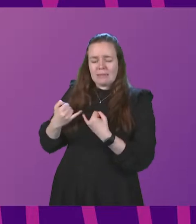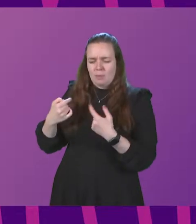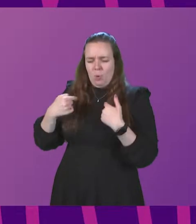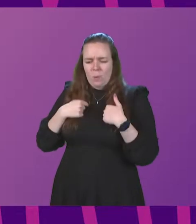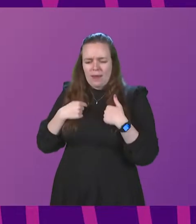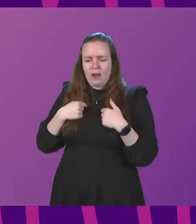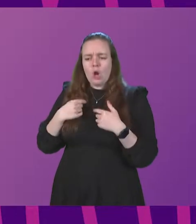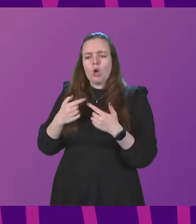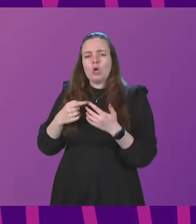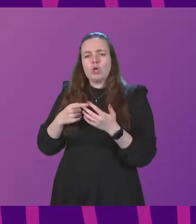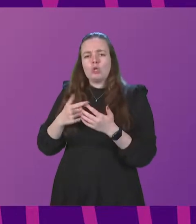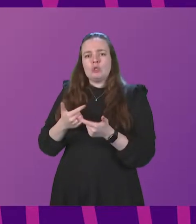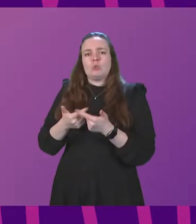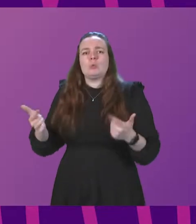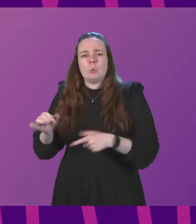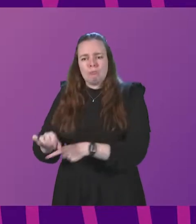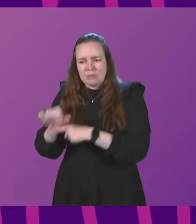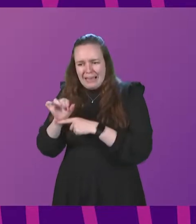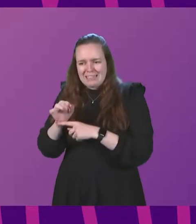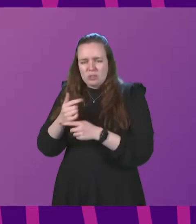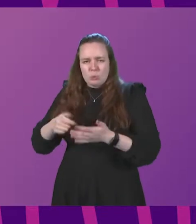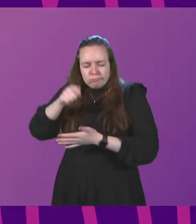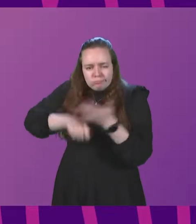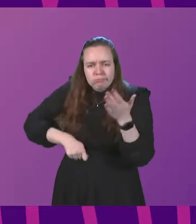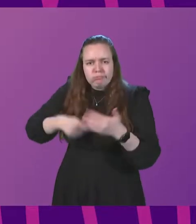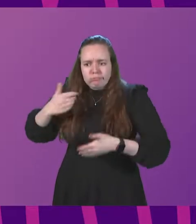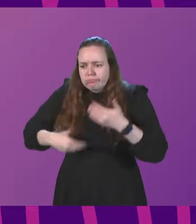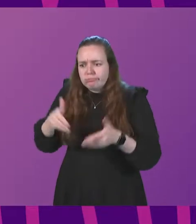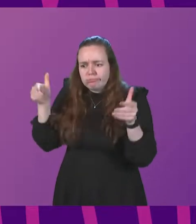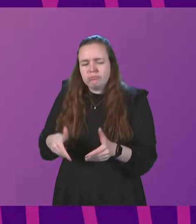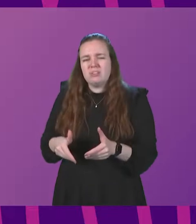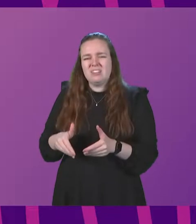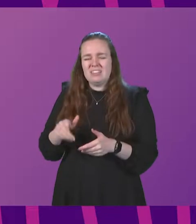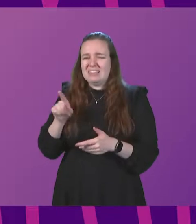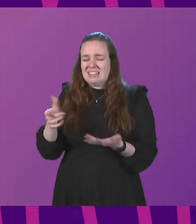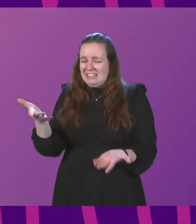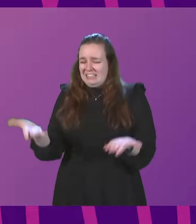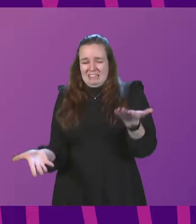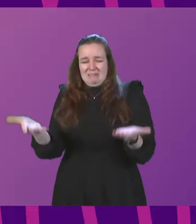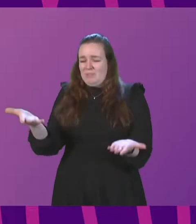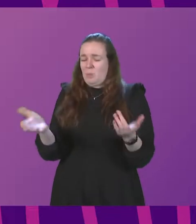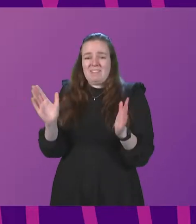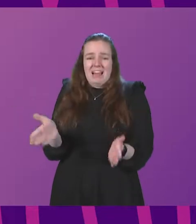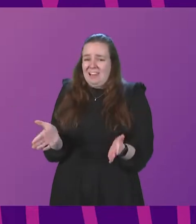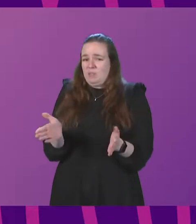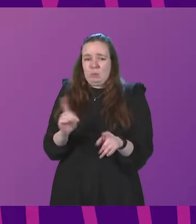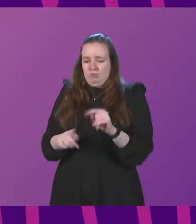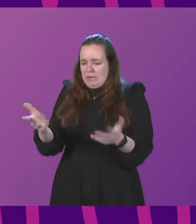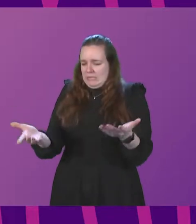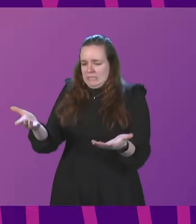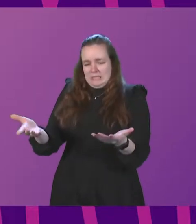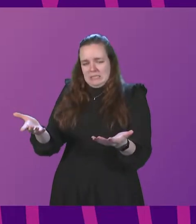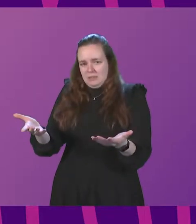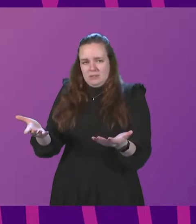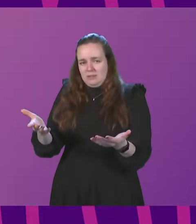too protectively and too rigorously. Inevitably, there will be balances that we have had to strike along the way to try